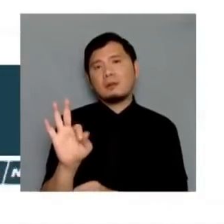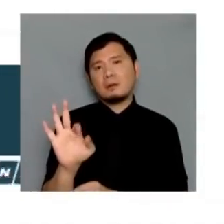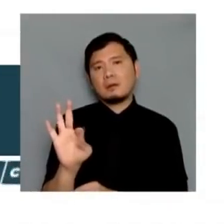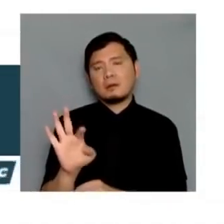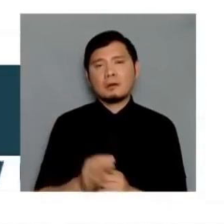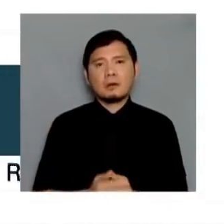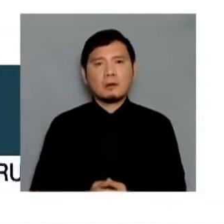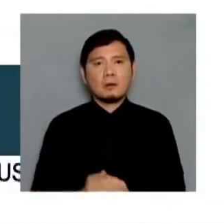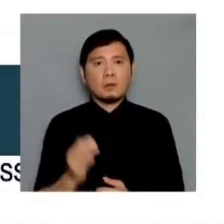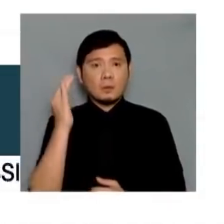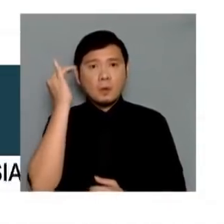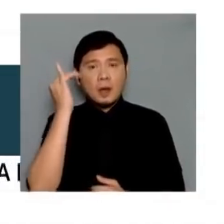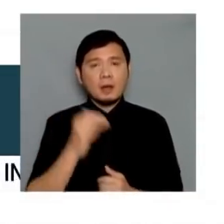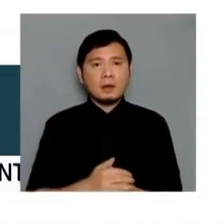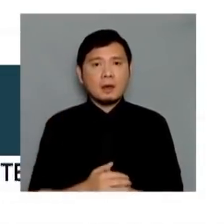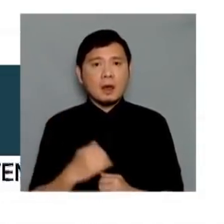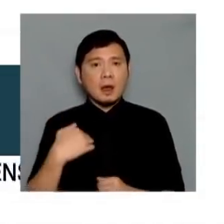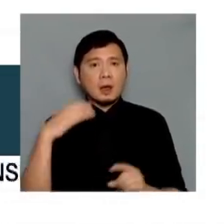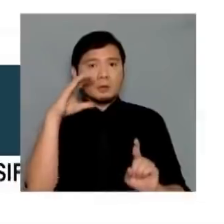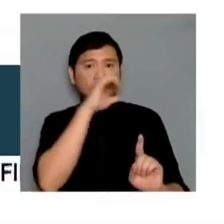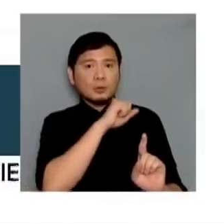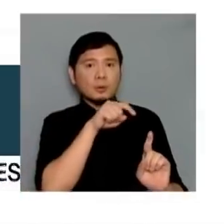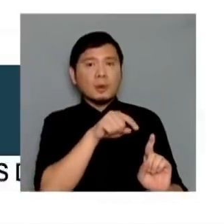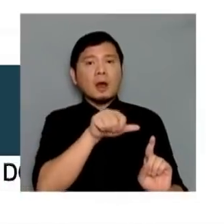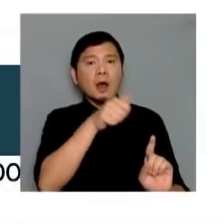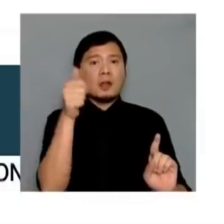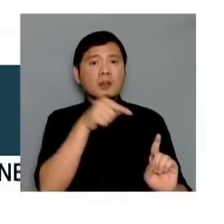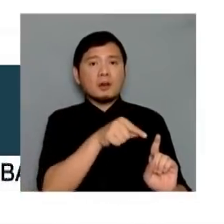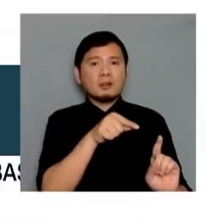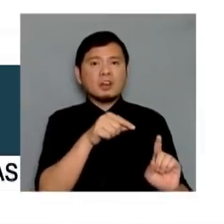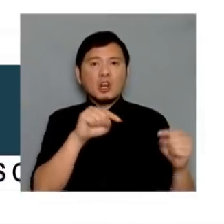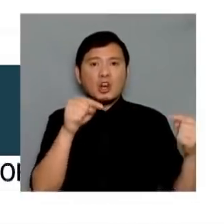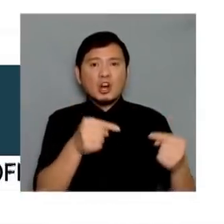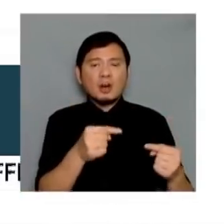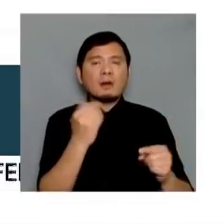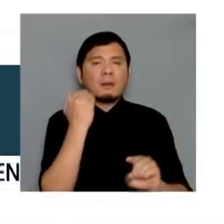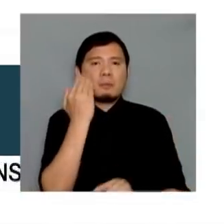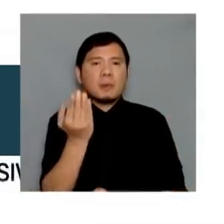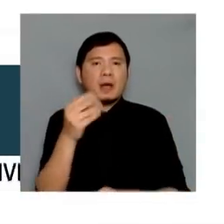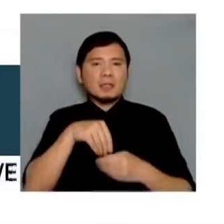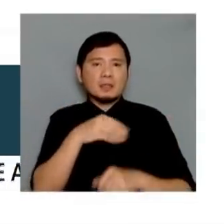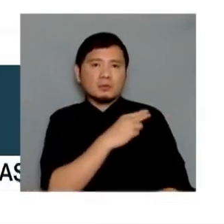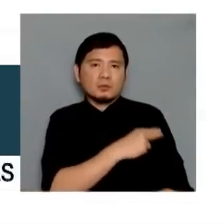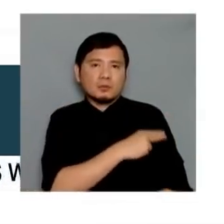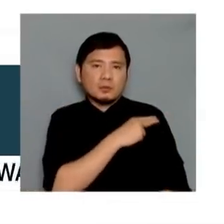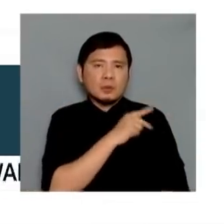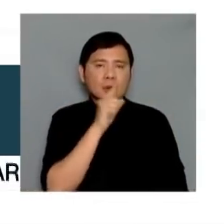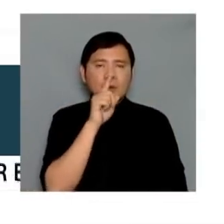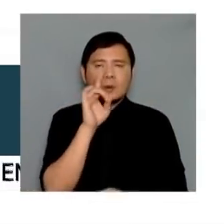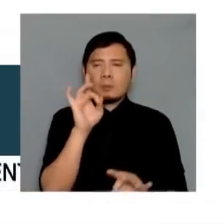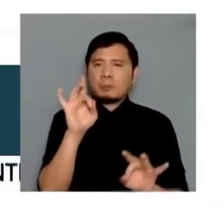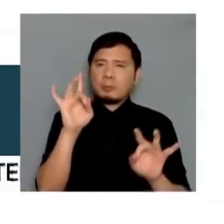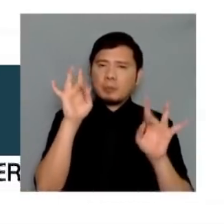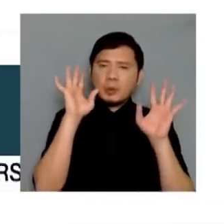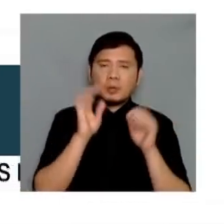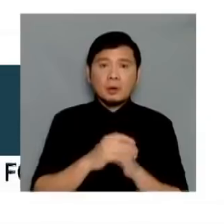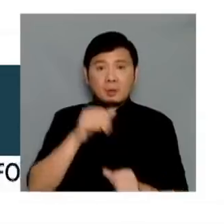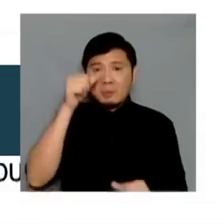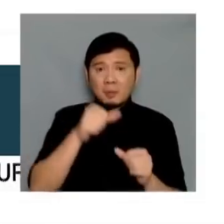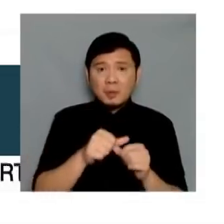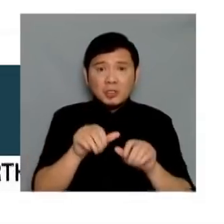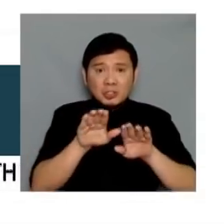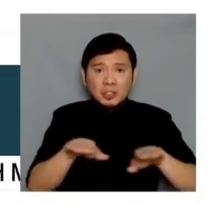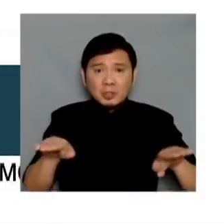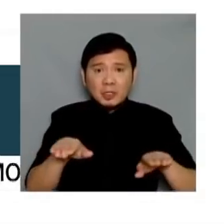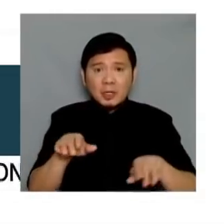presume the other five passed away in the hospital. And it's just horrific to see. to note, Carmina, these are kids from